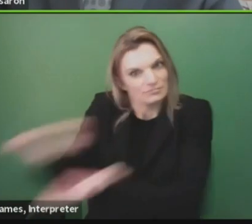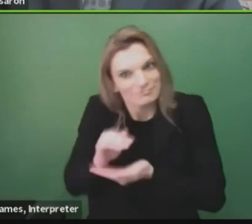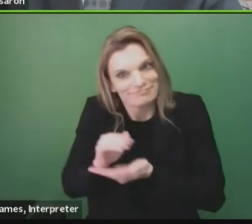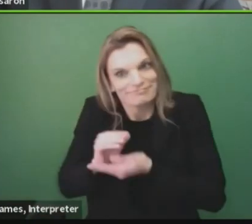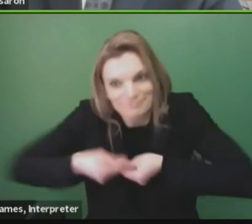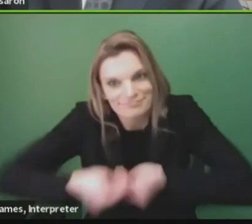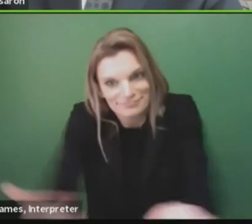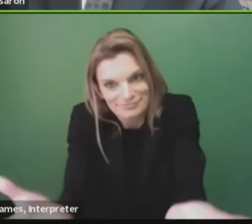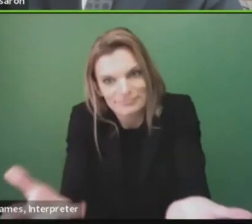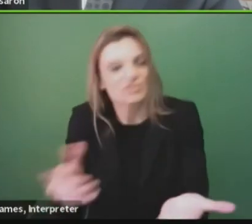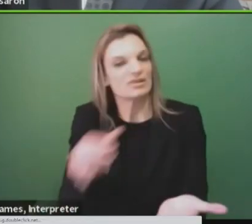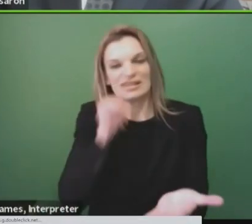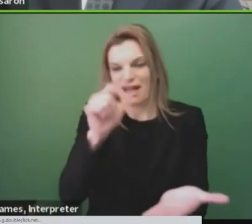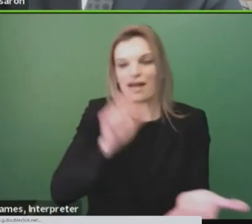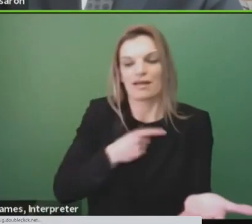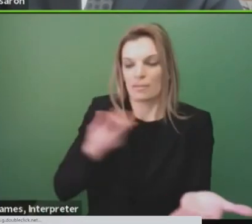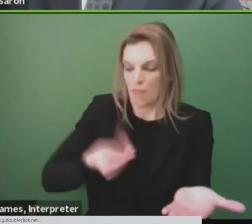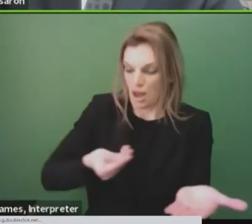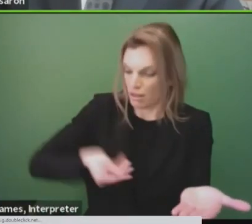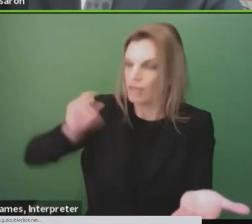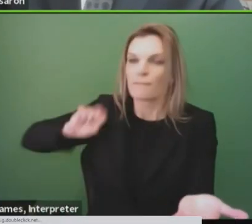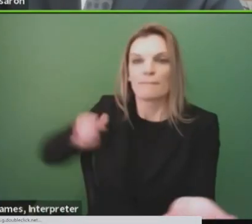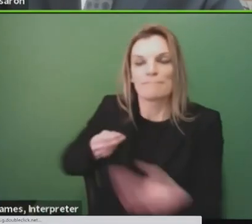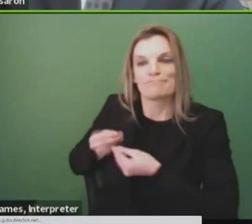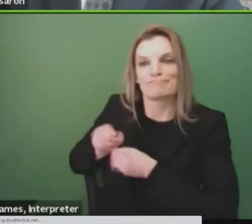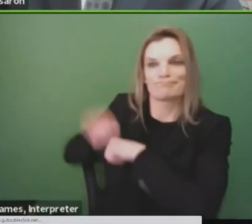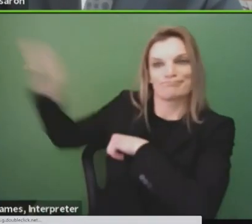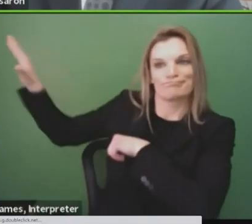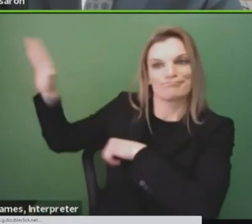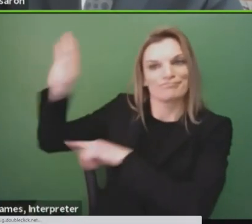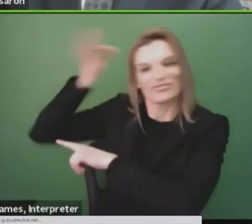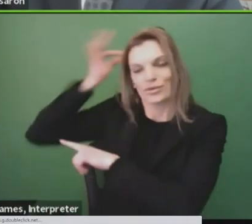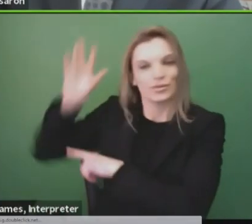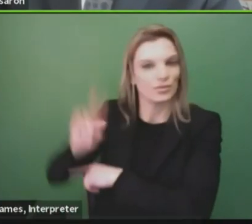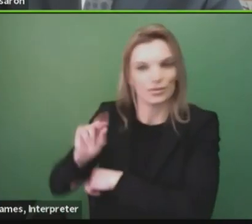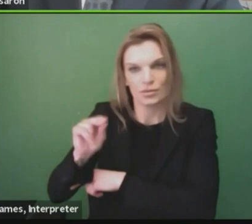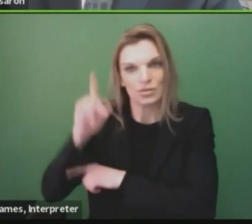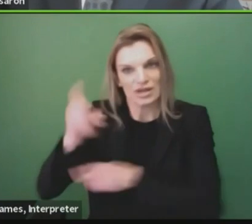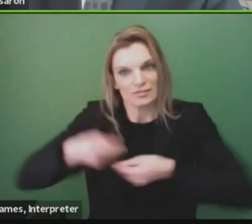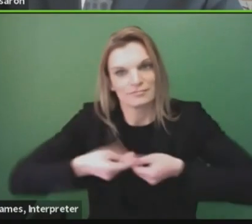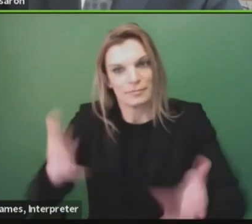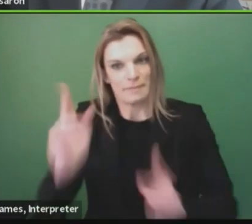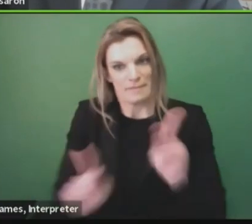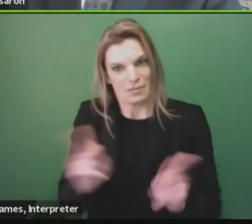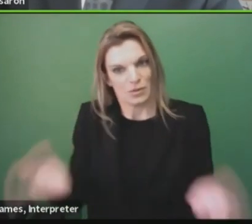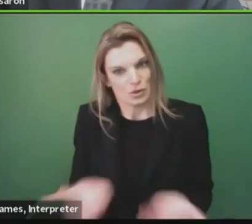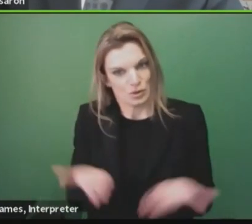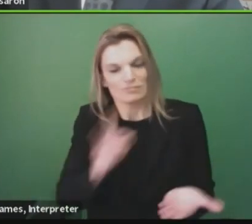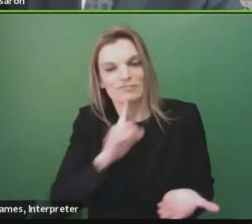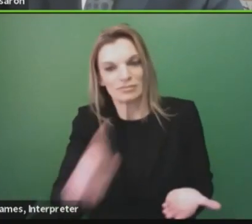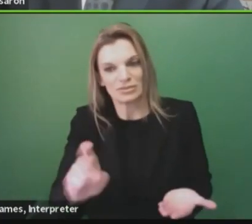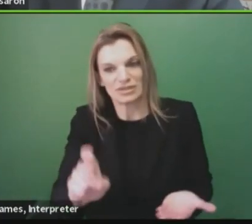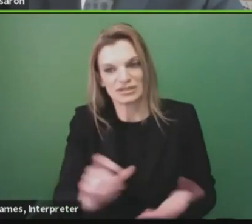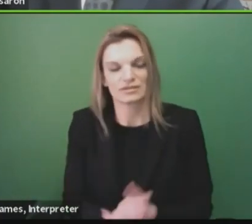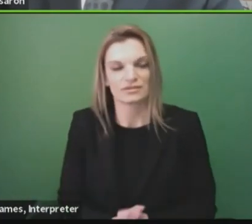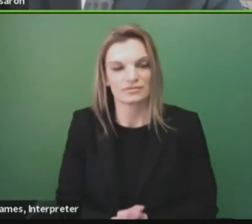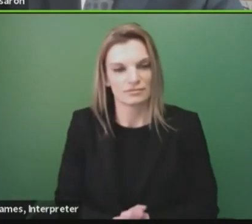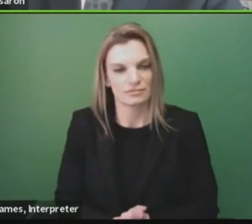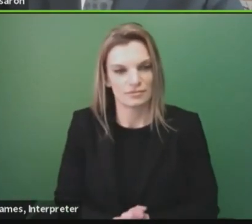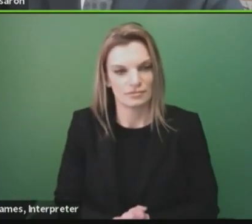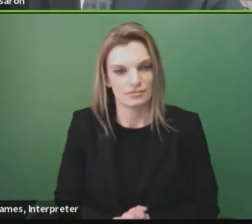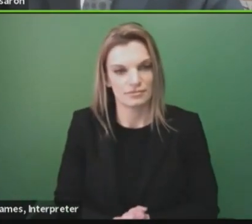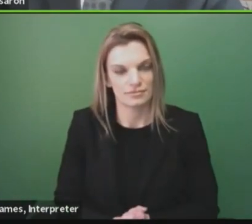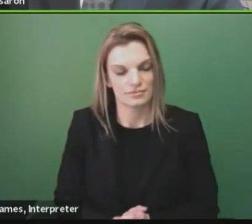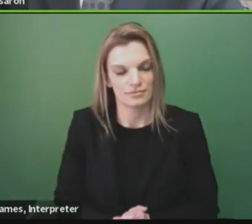than send the money back to the federal government. The other component of this that I just would like to frame out, in